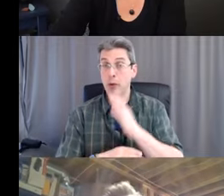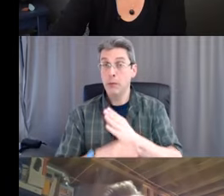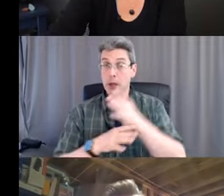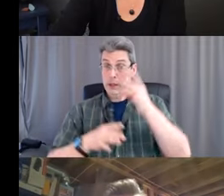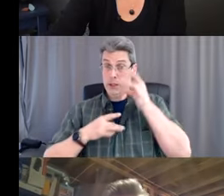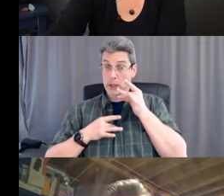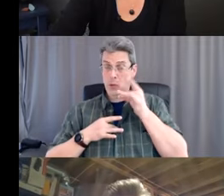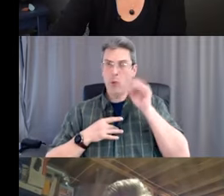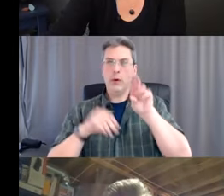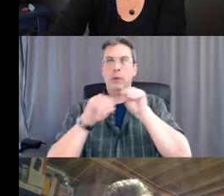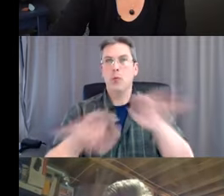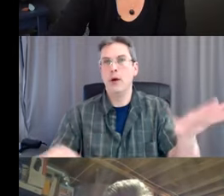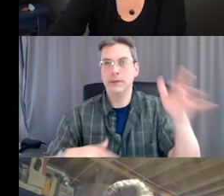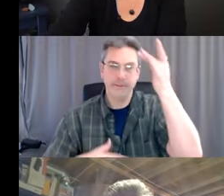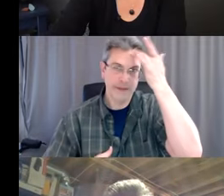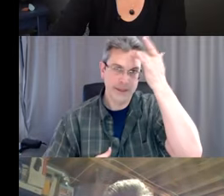Alrighty. That's the end.